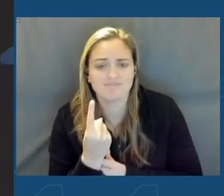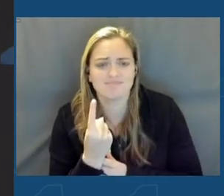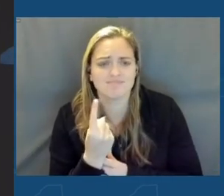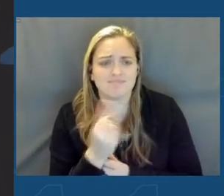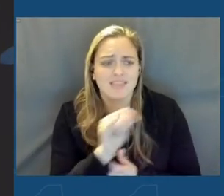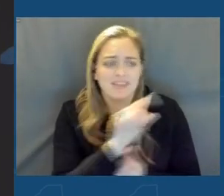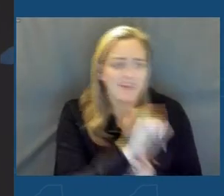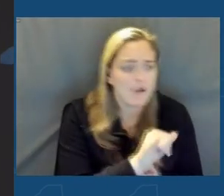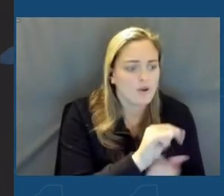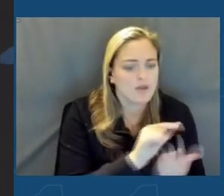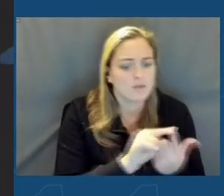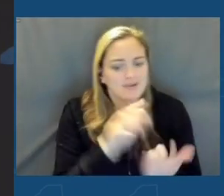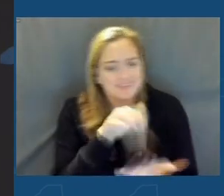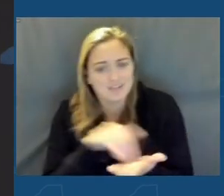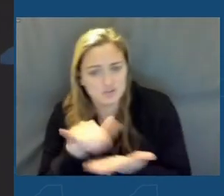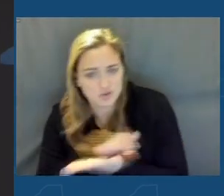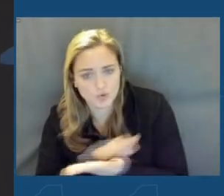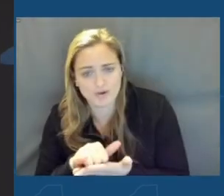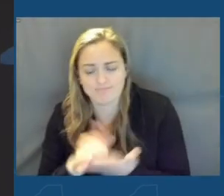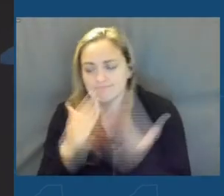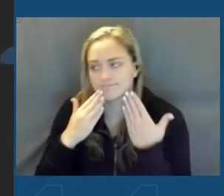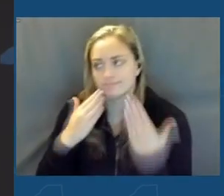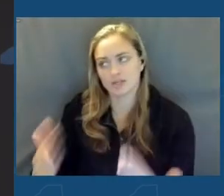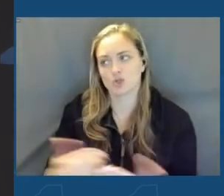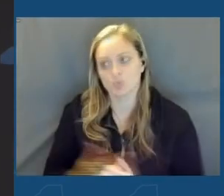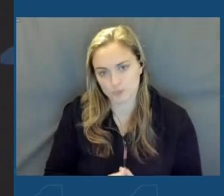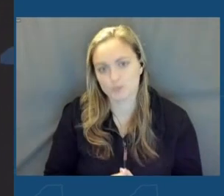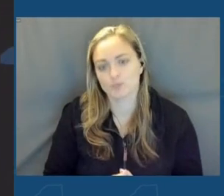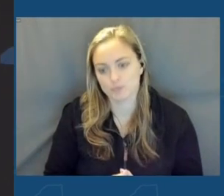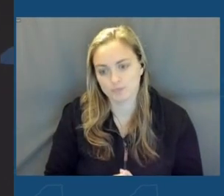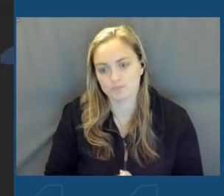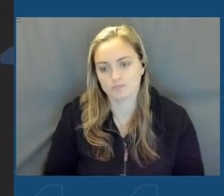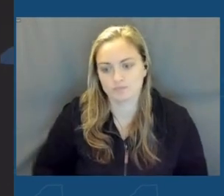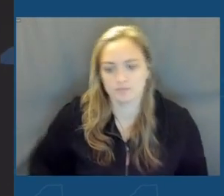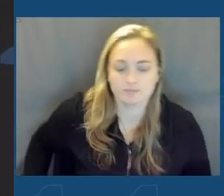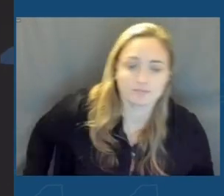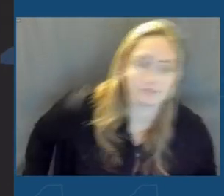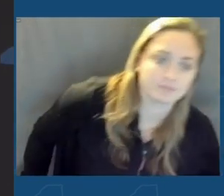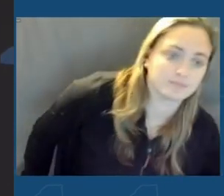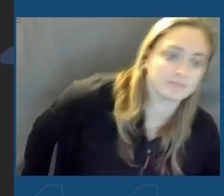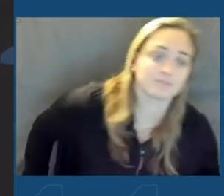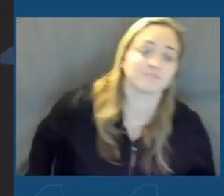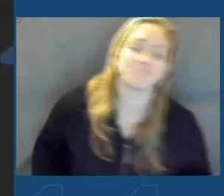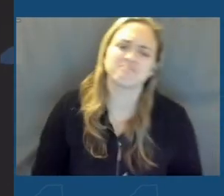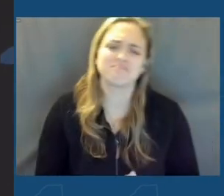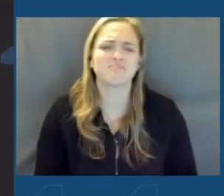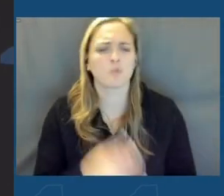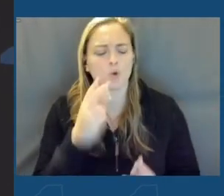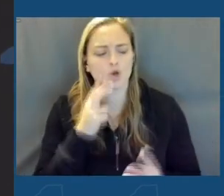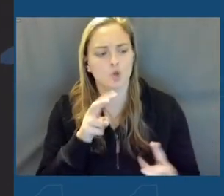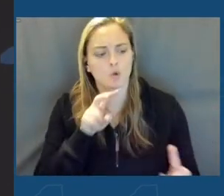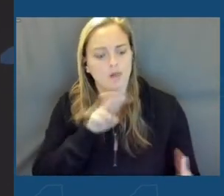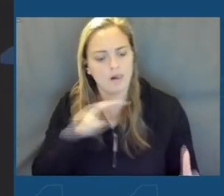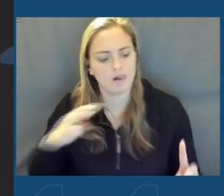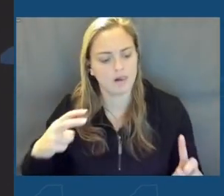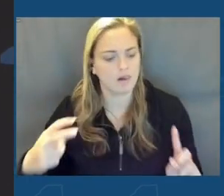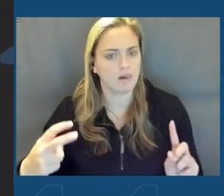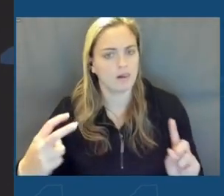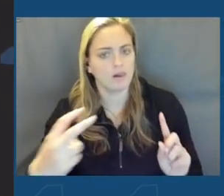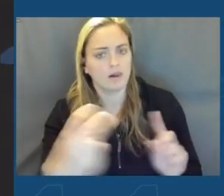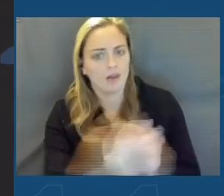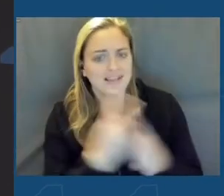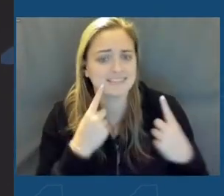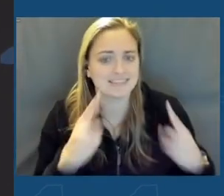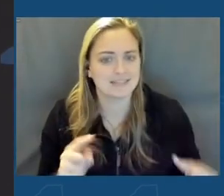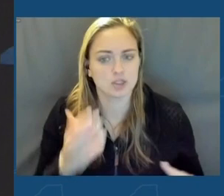also Central New York, thank you. When you look at all of this and you look at success, and success